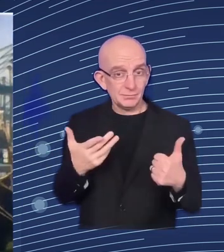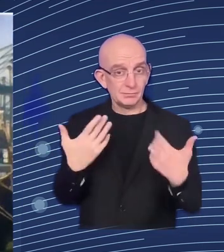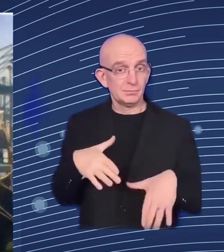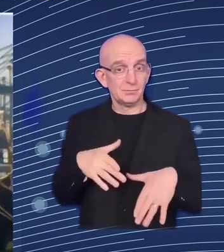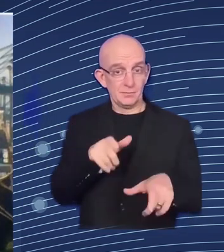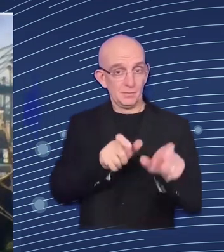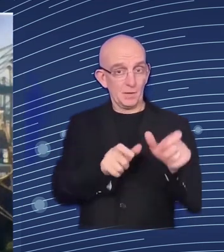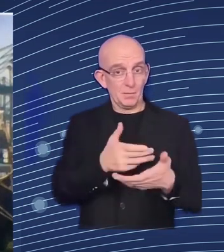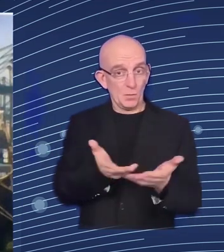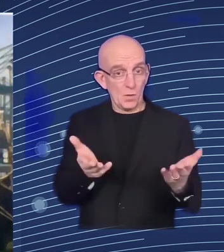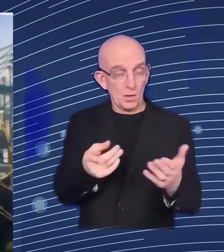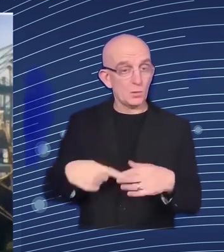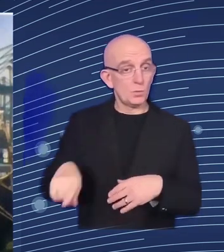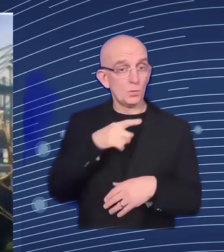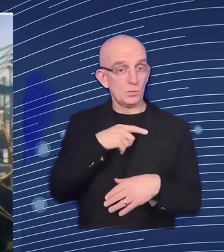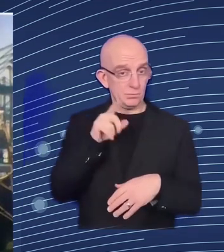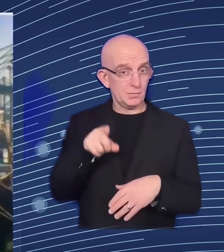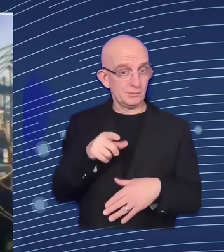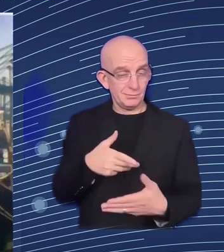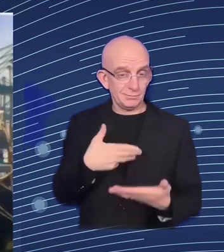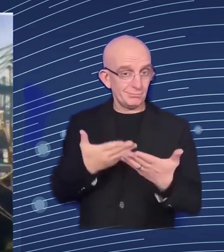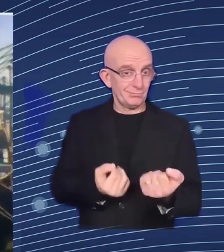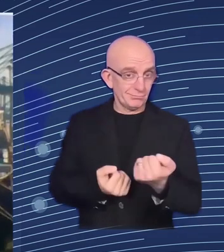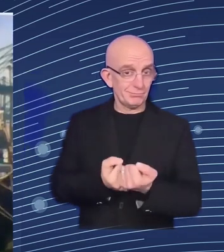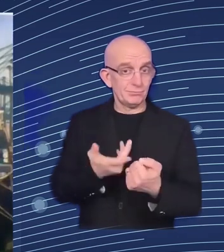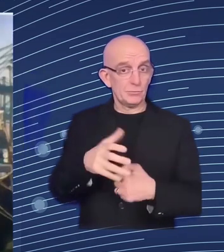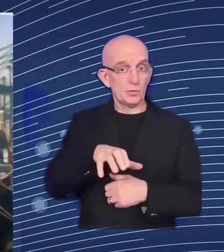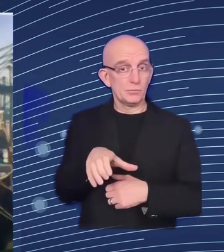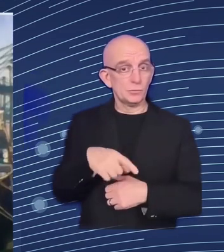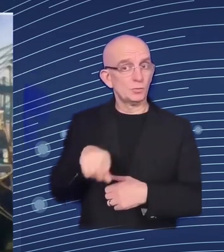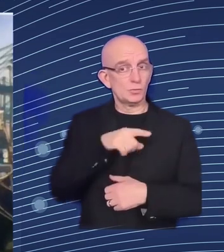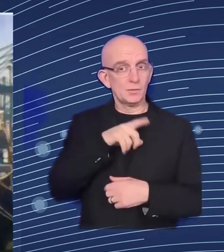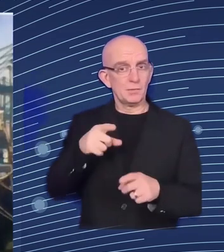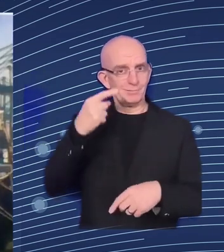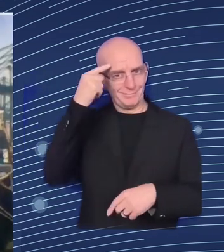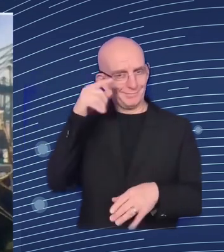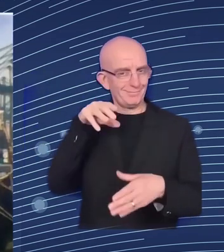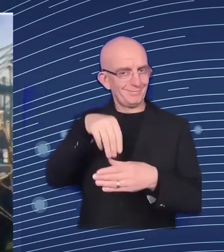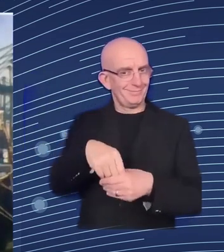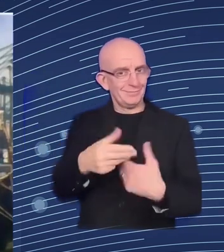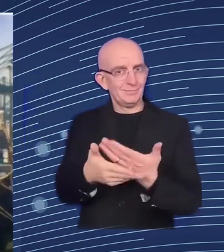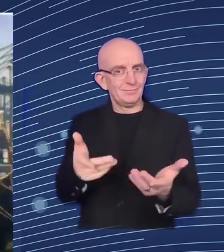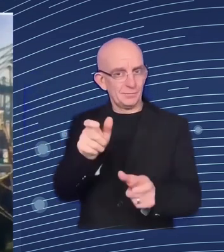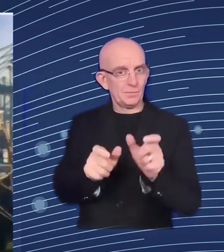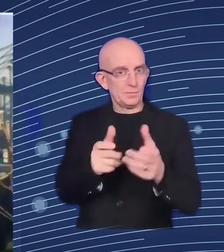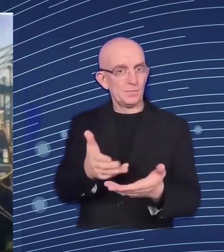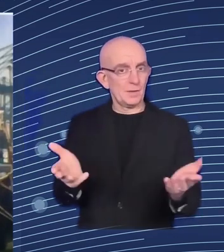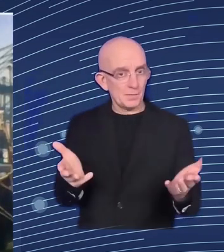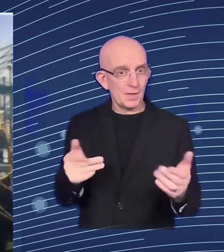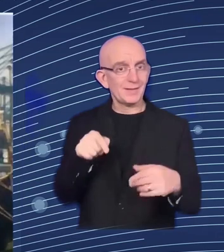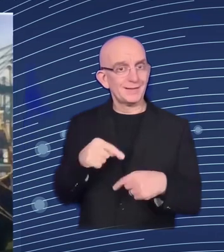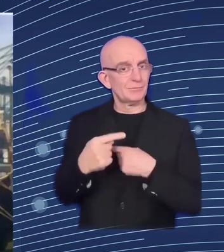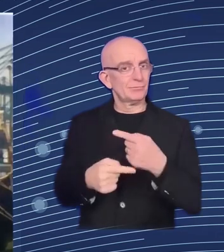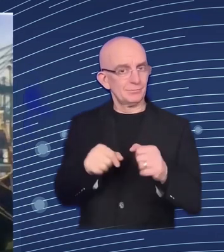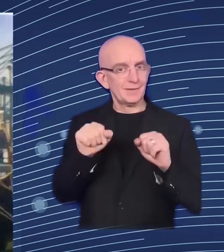uh that it that is the only way to to secure secure the future um when it comes to identifying